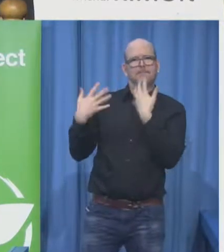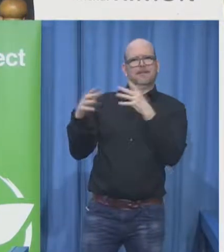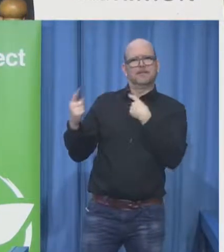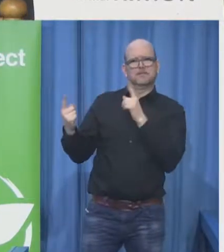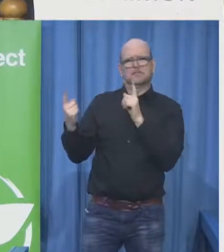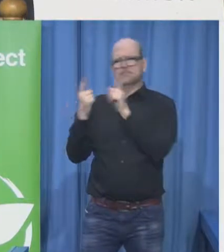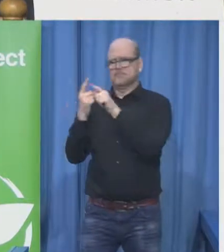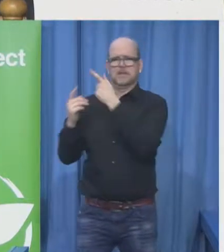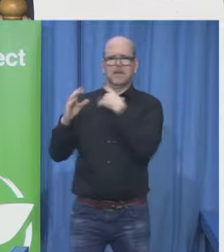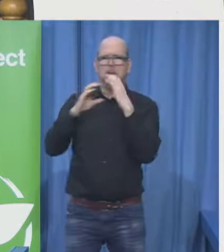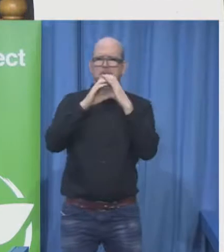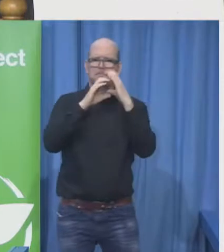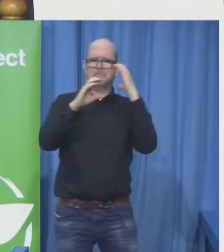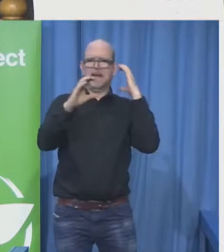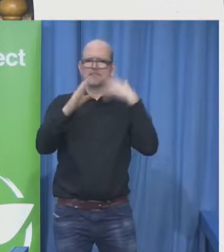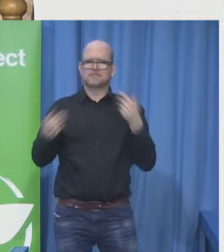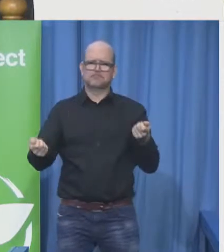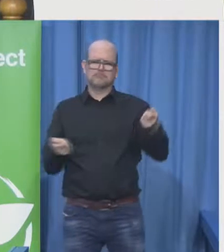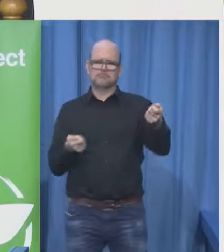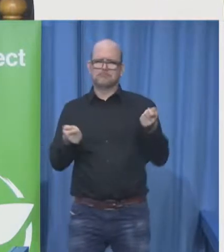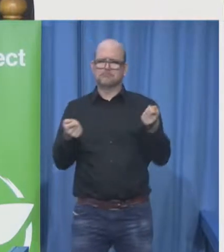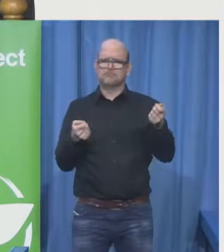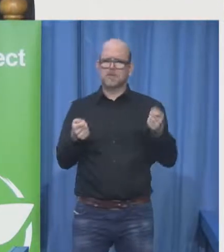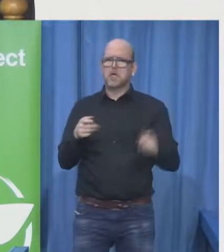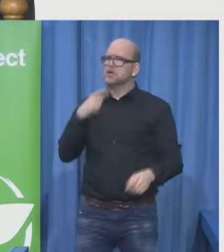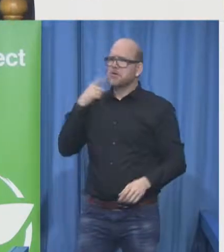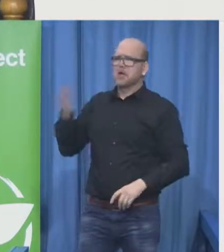that's the idea thank you